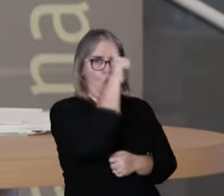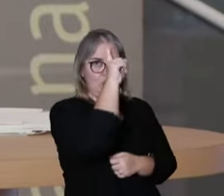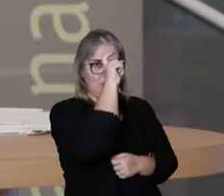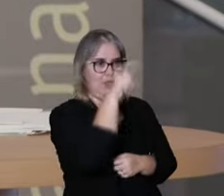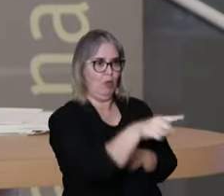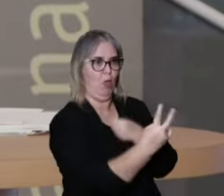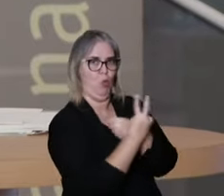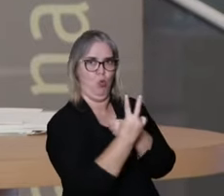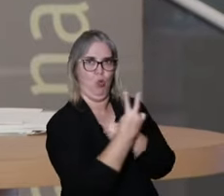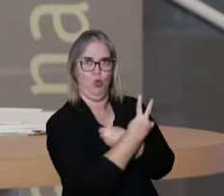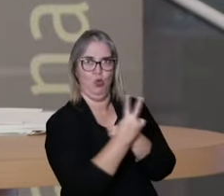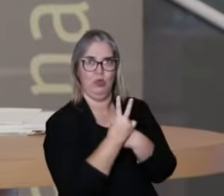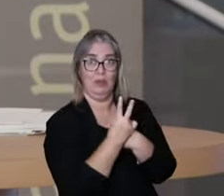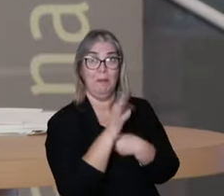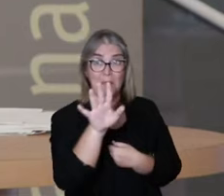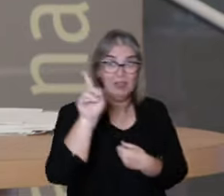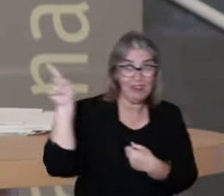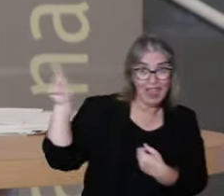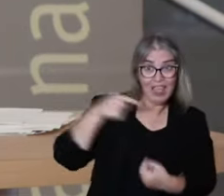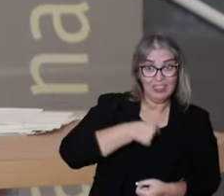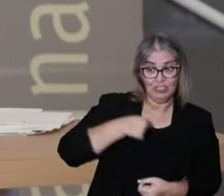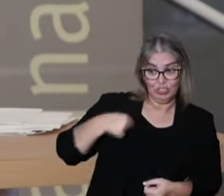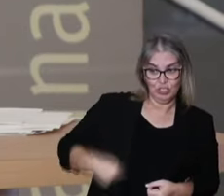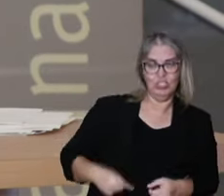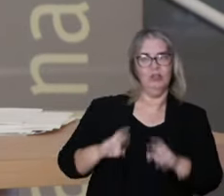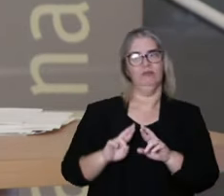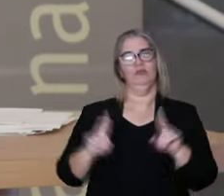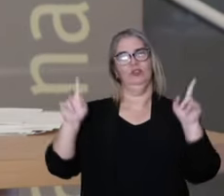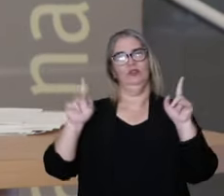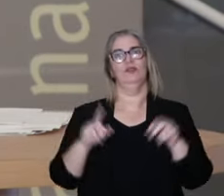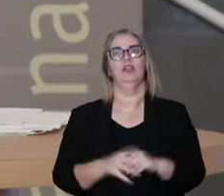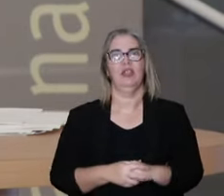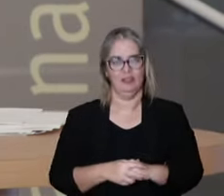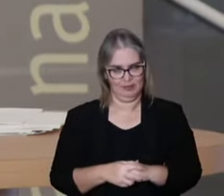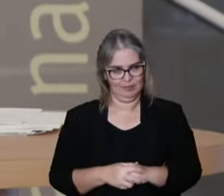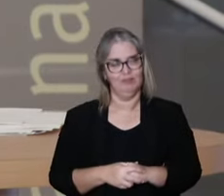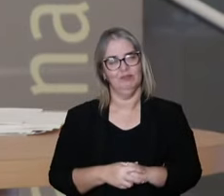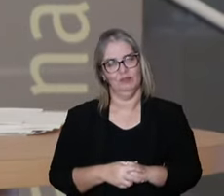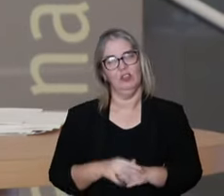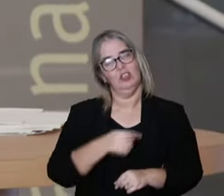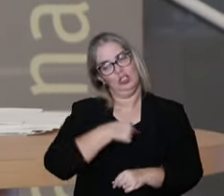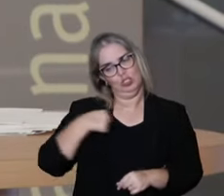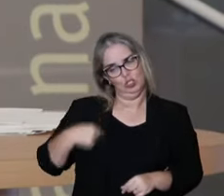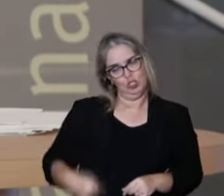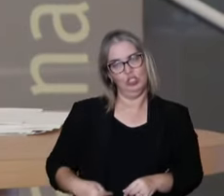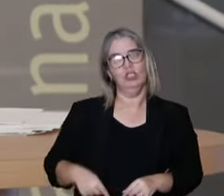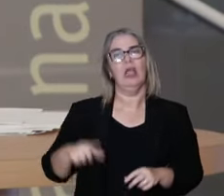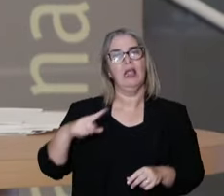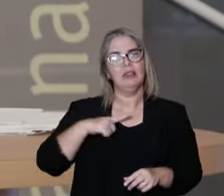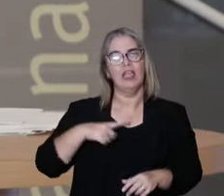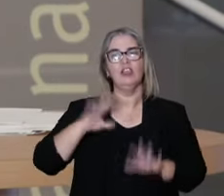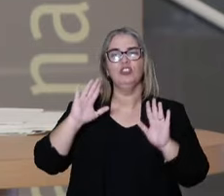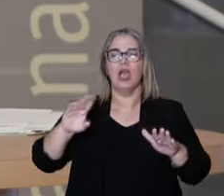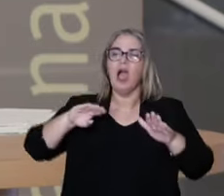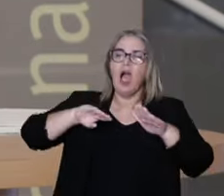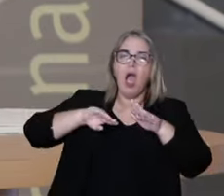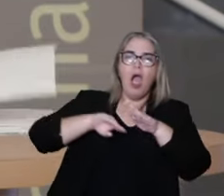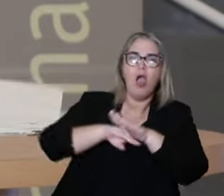care of by biomedicine. In China, it's not like that. We have this difference.